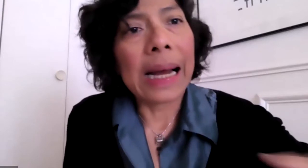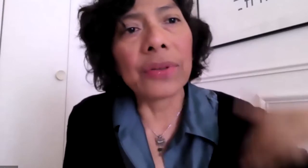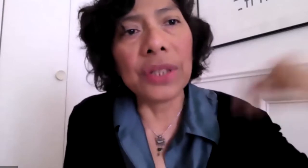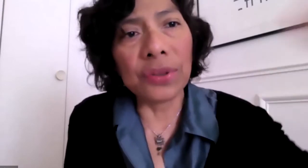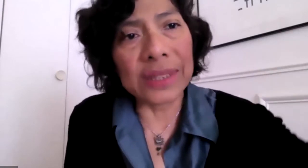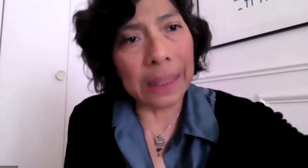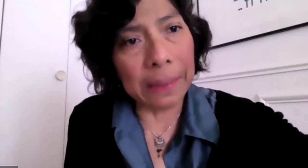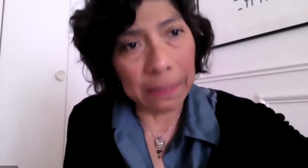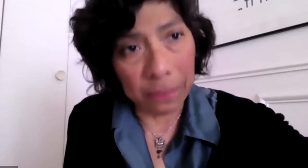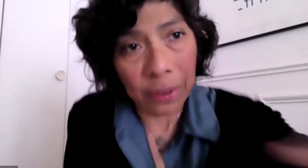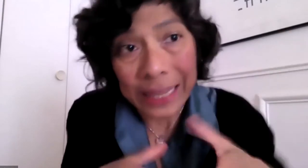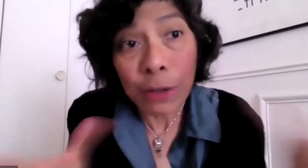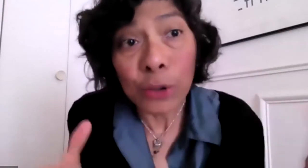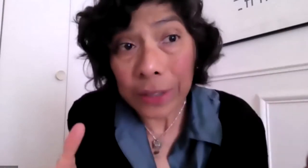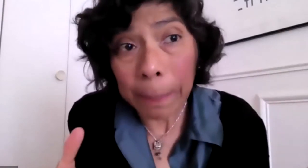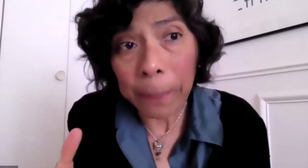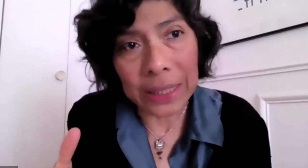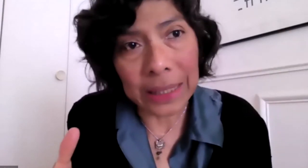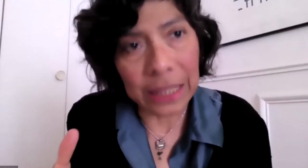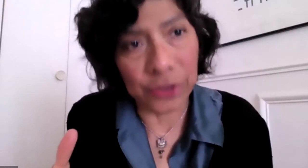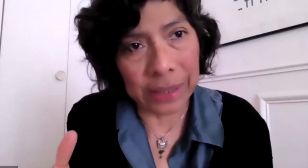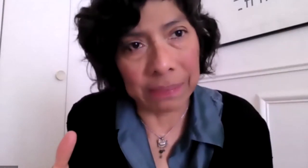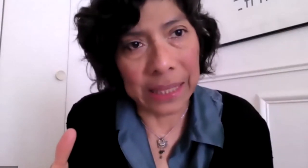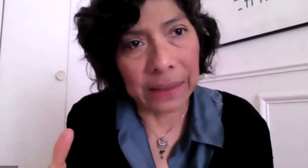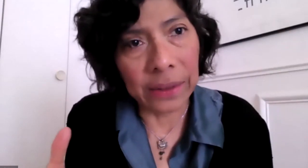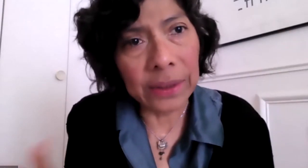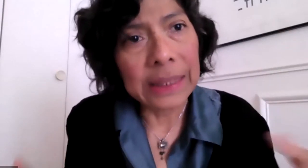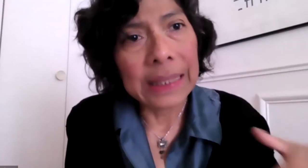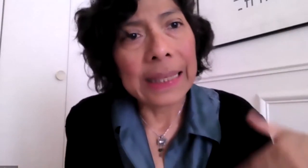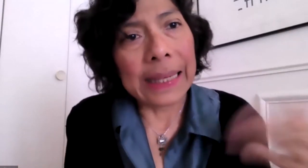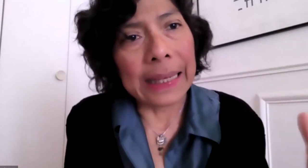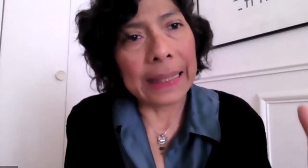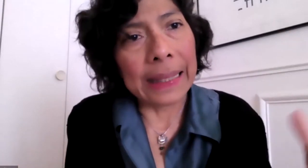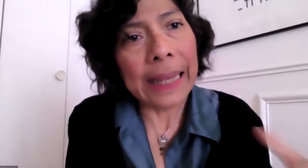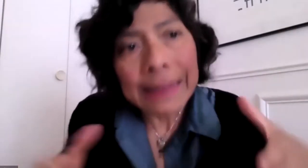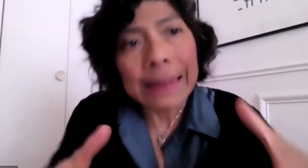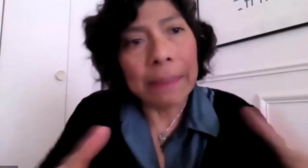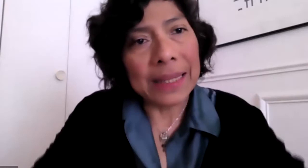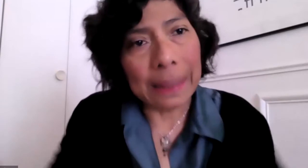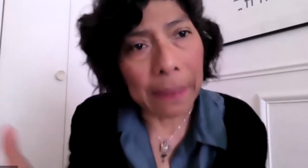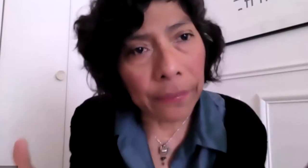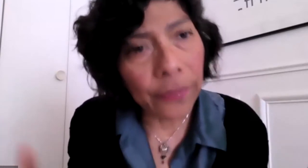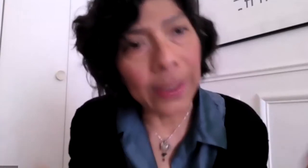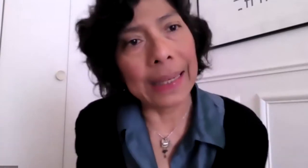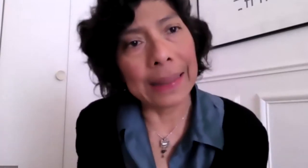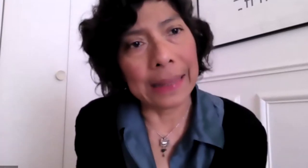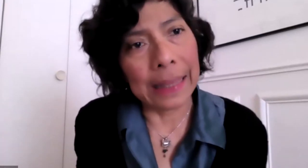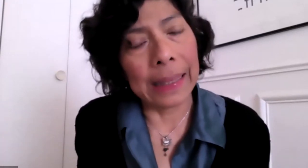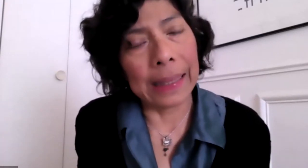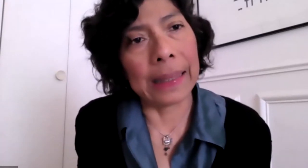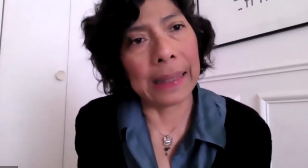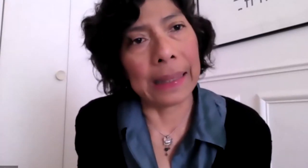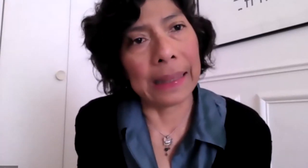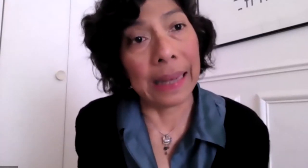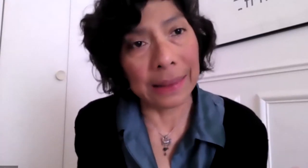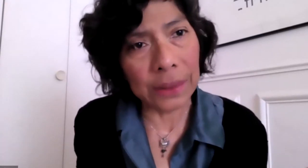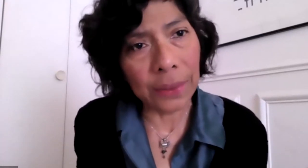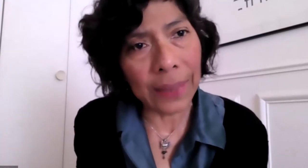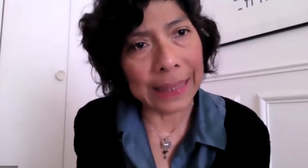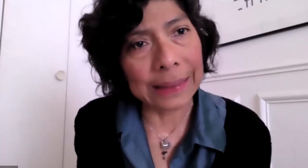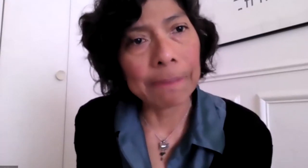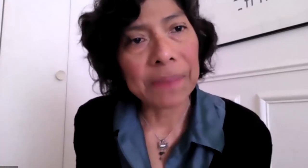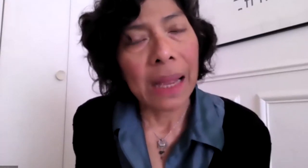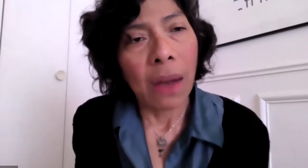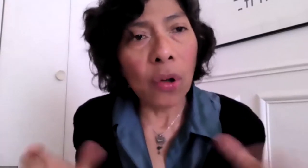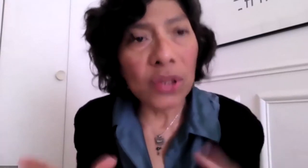Children were prosecuted like there were many kinds of children who were outside